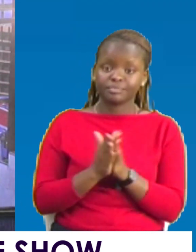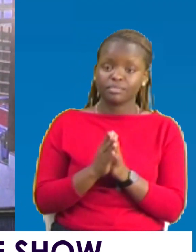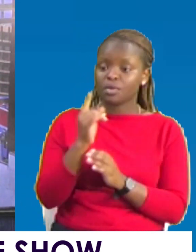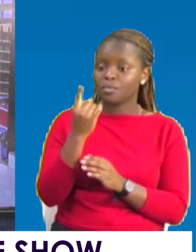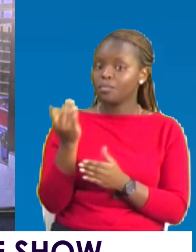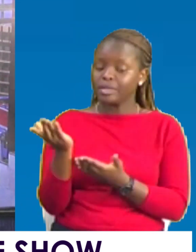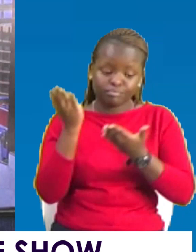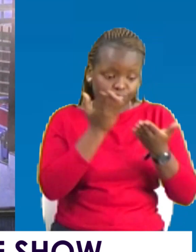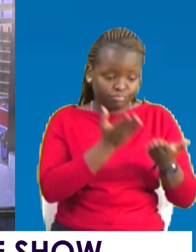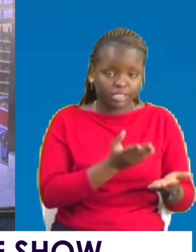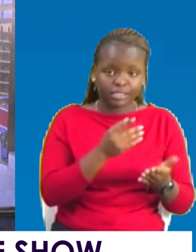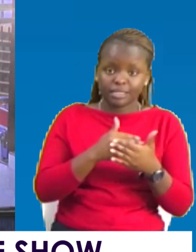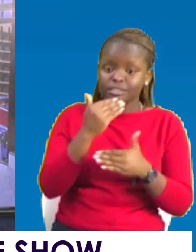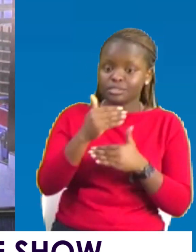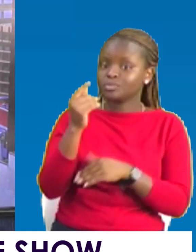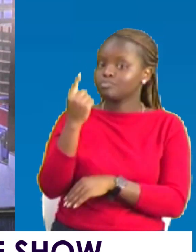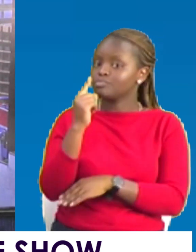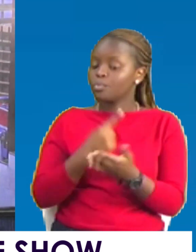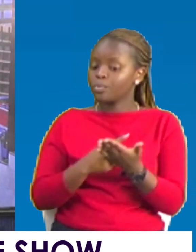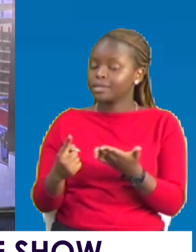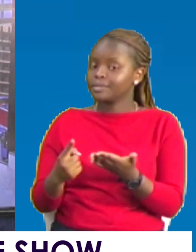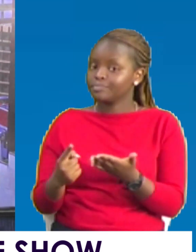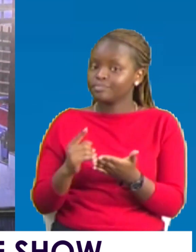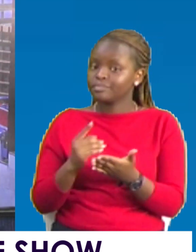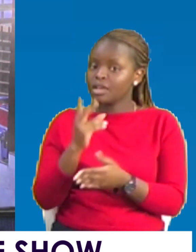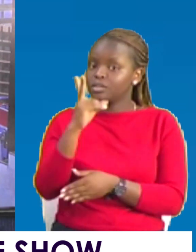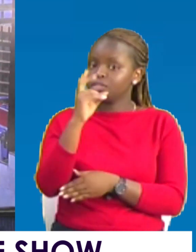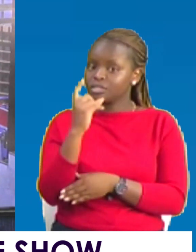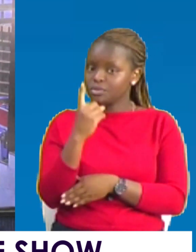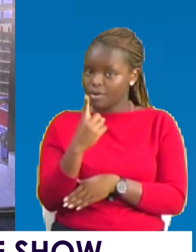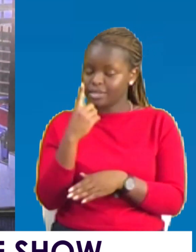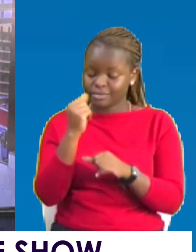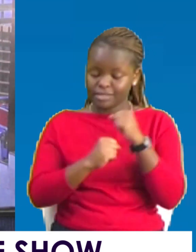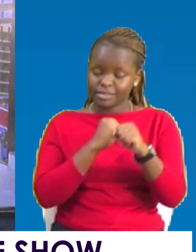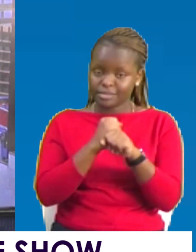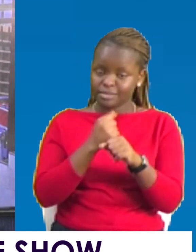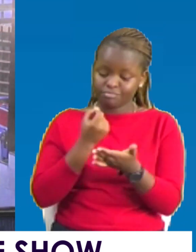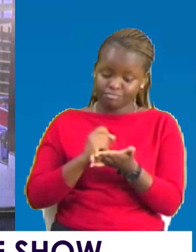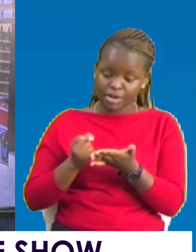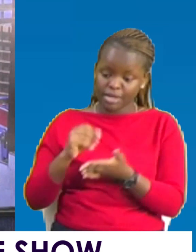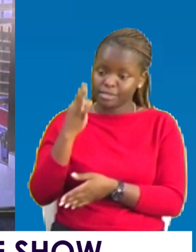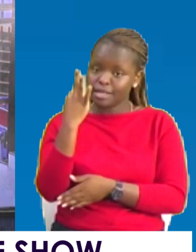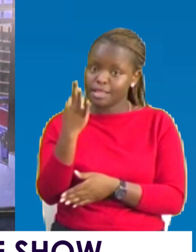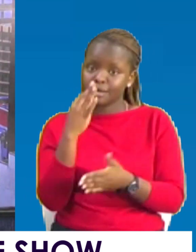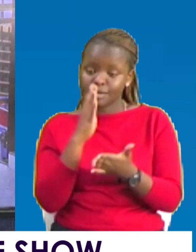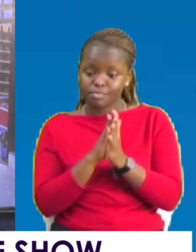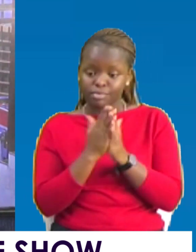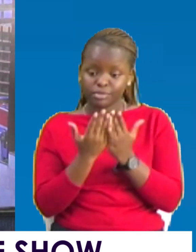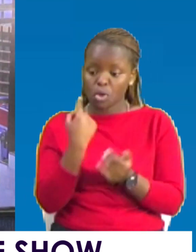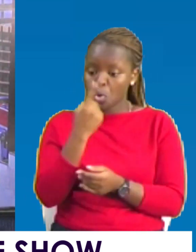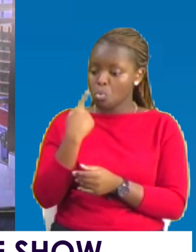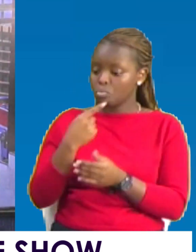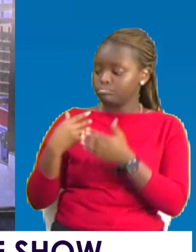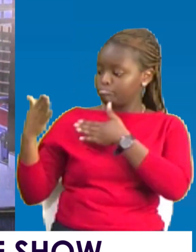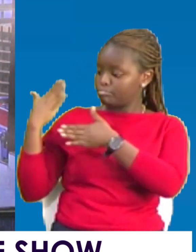them I am going to bring in this show next week. Somebody in his 21 years. He has already written three books. Who in our generation of